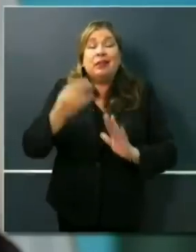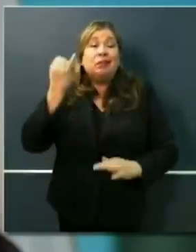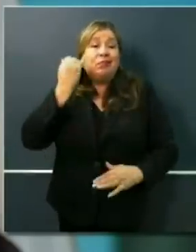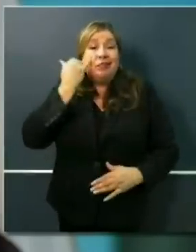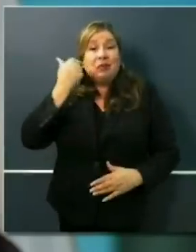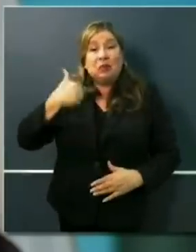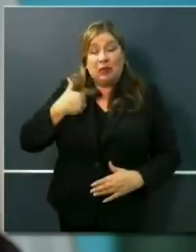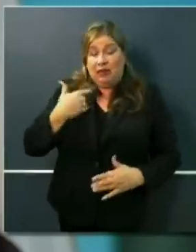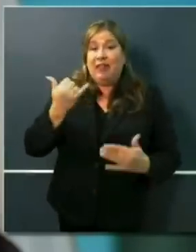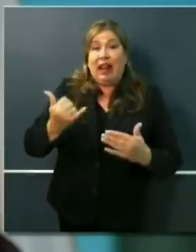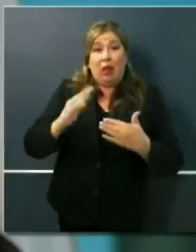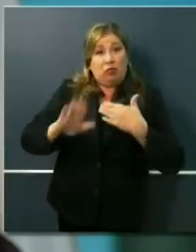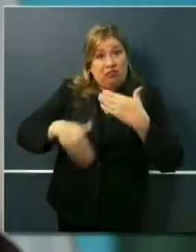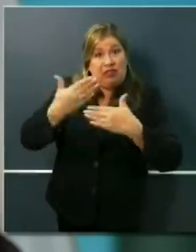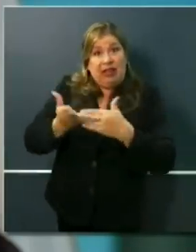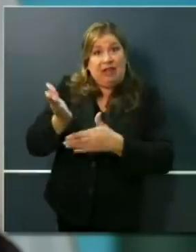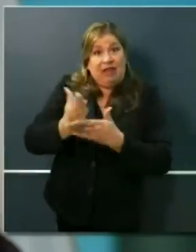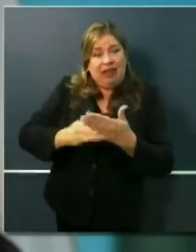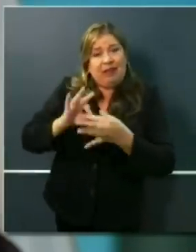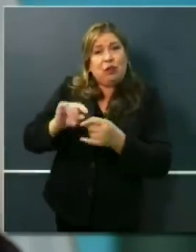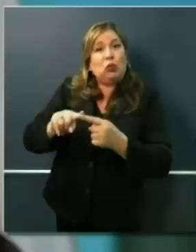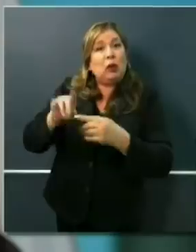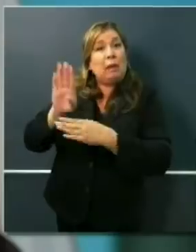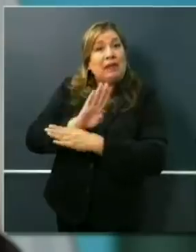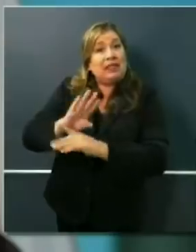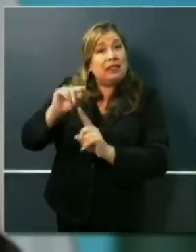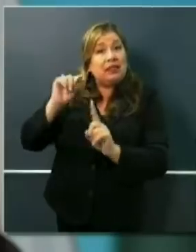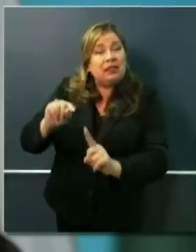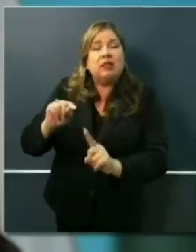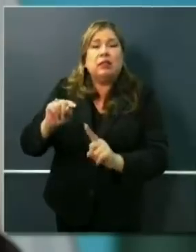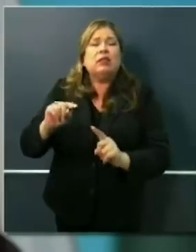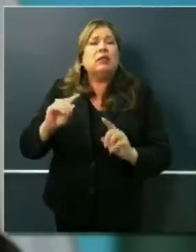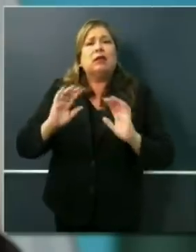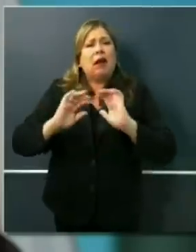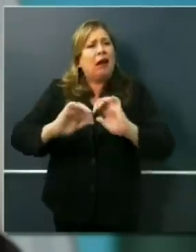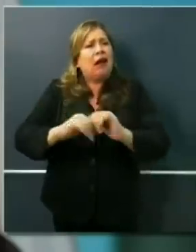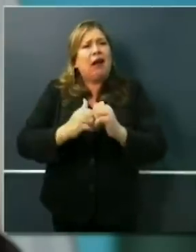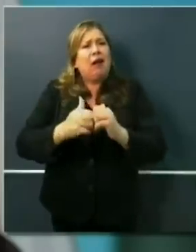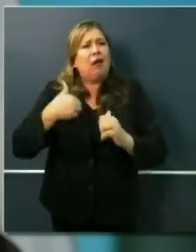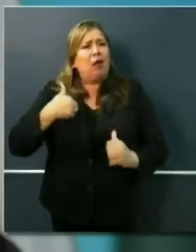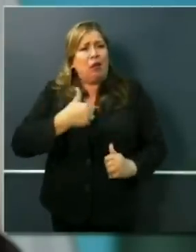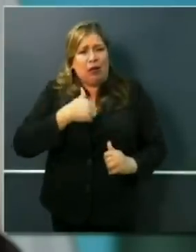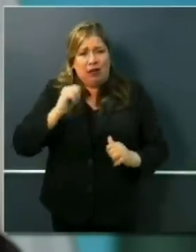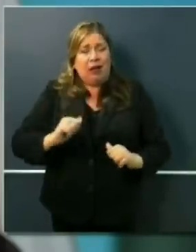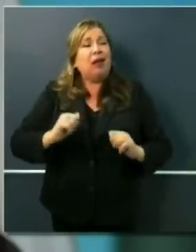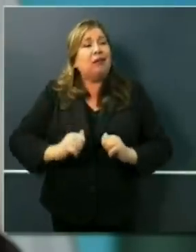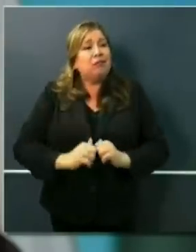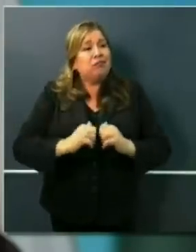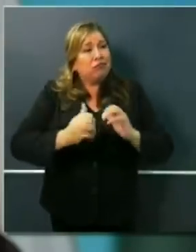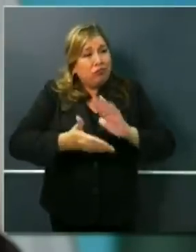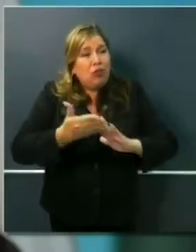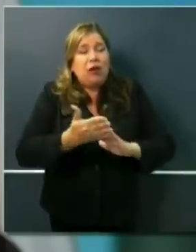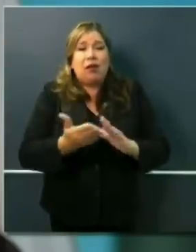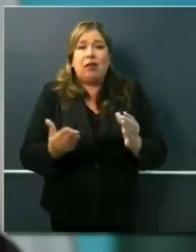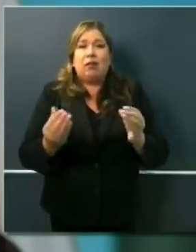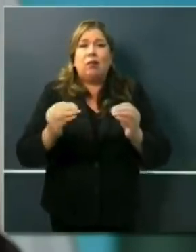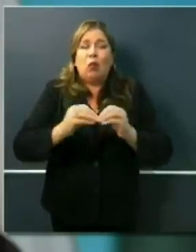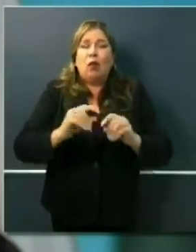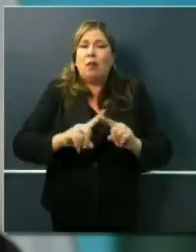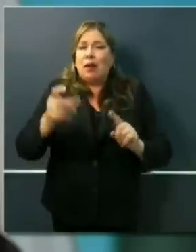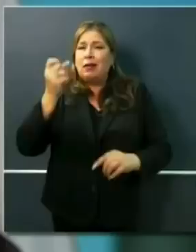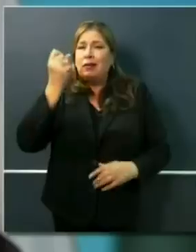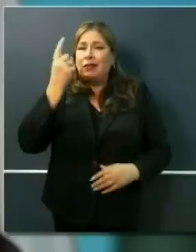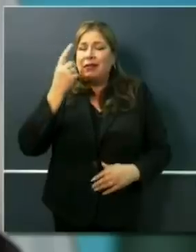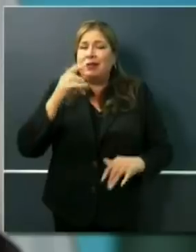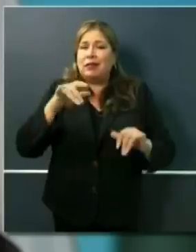a next phase of our businesses, so that we can practice safe physical distancing within the premise